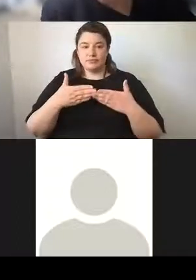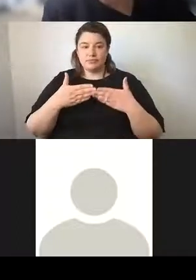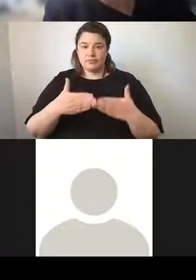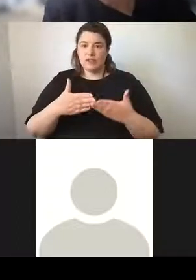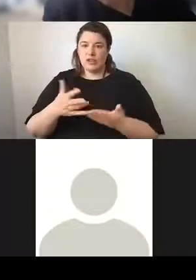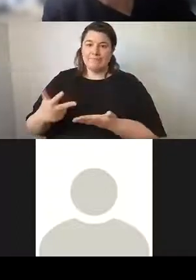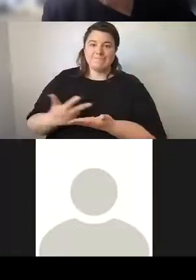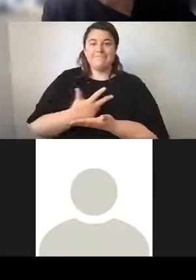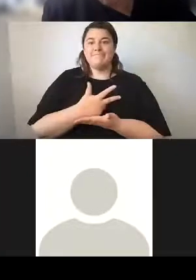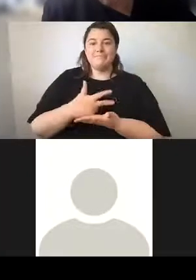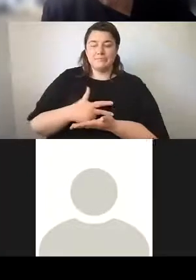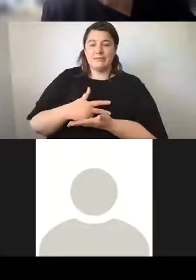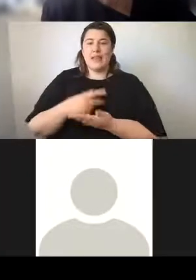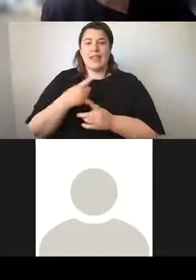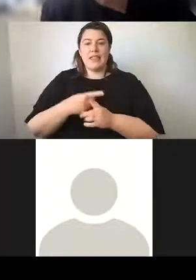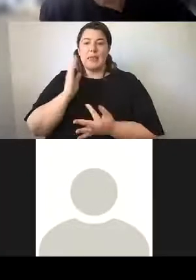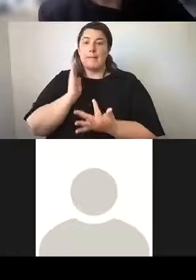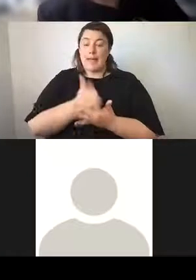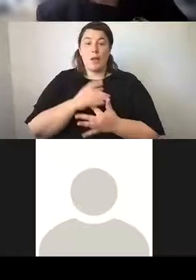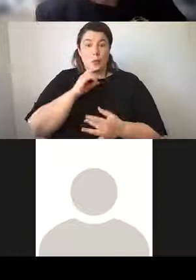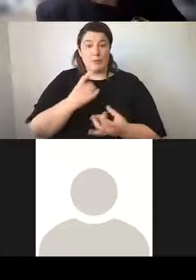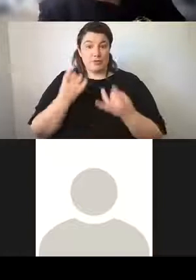docked and that the mail would be available for you.